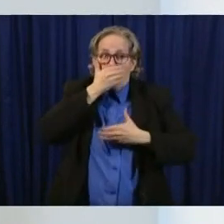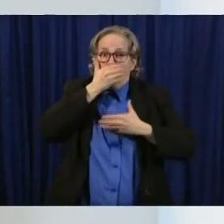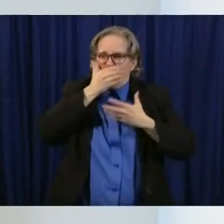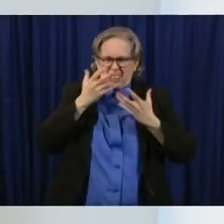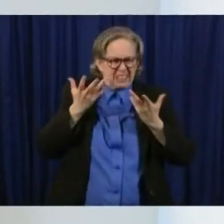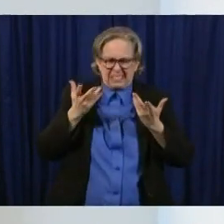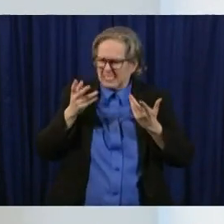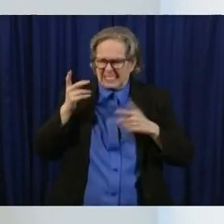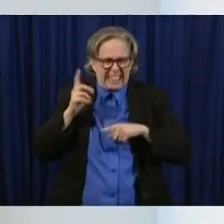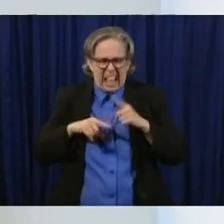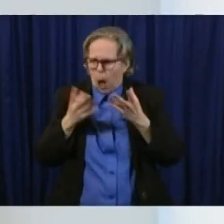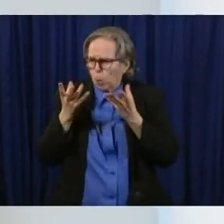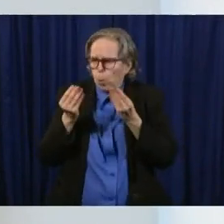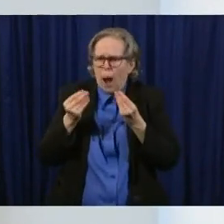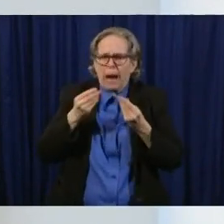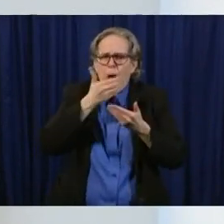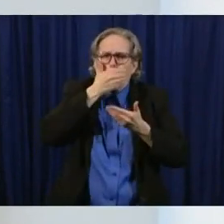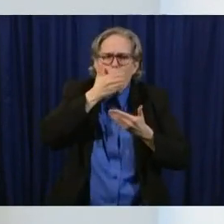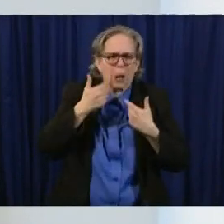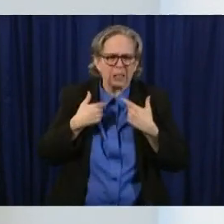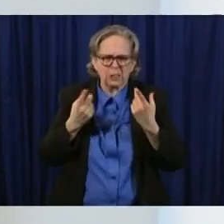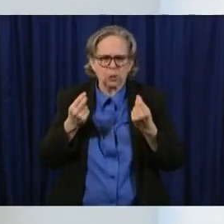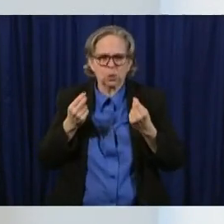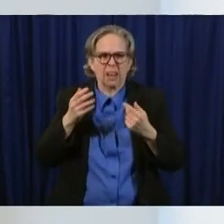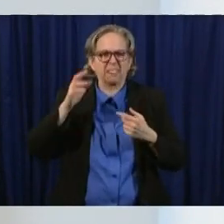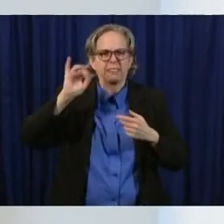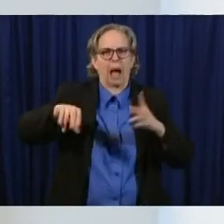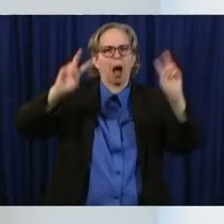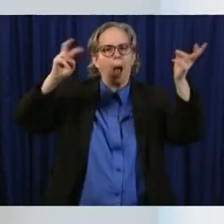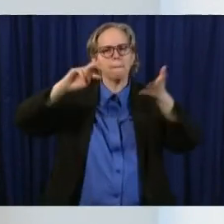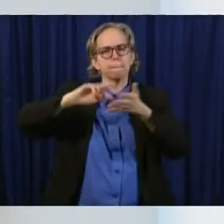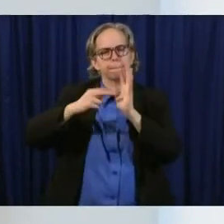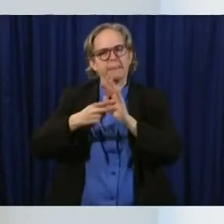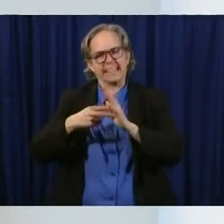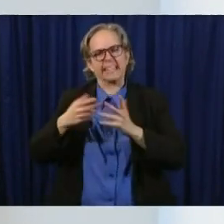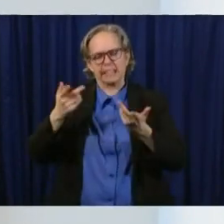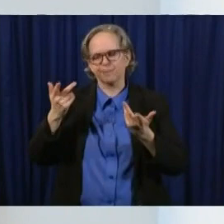minutes if i if i had to wear it that's a practical exception